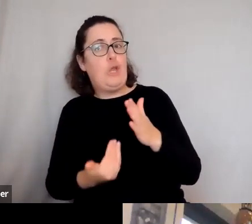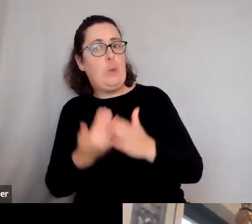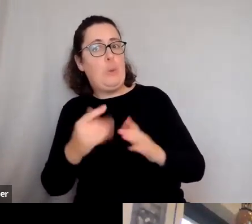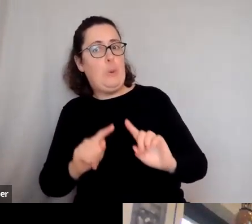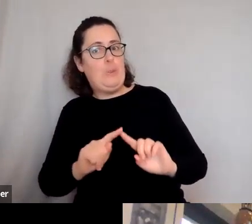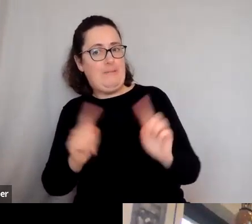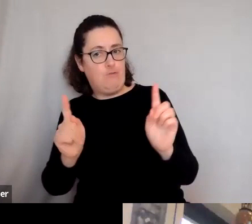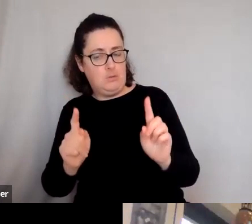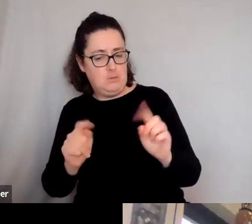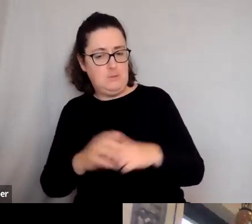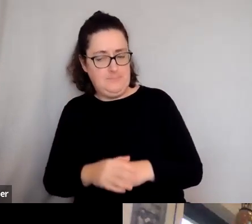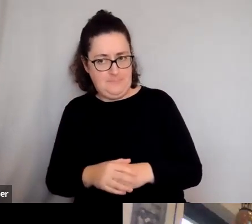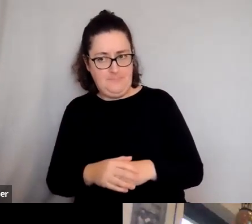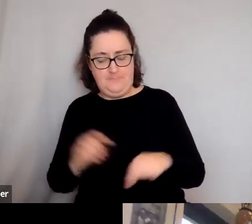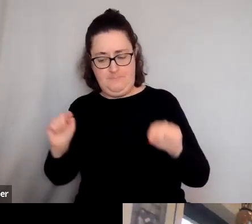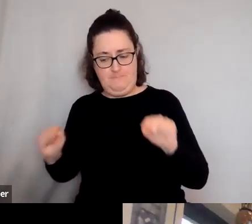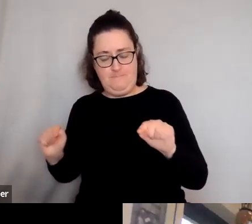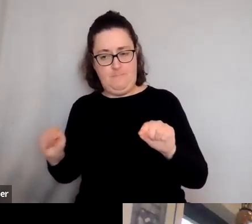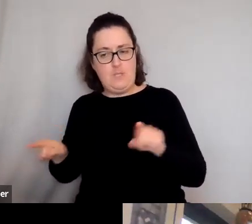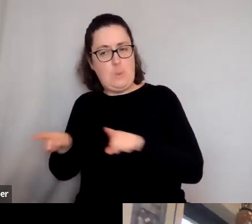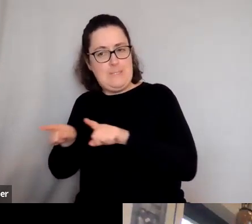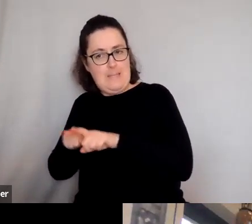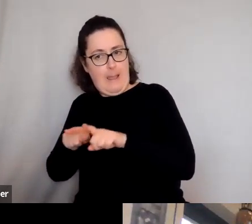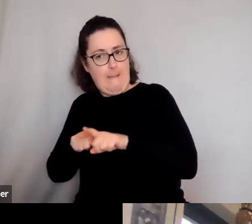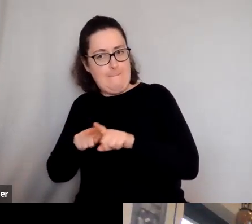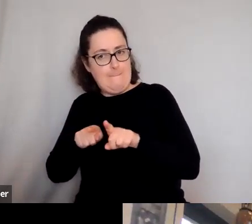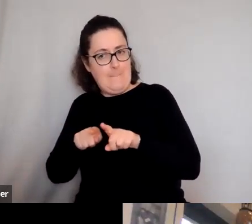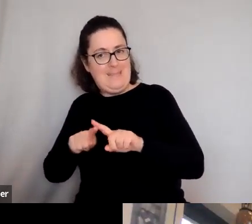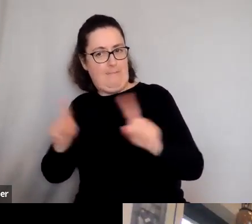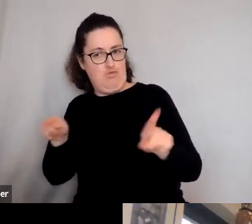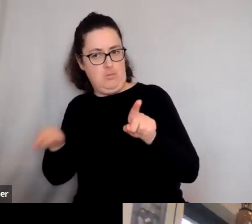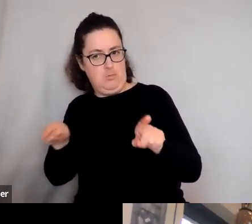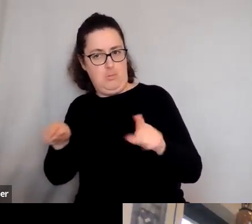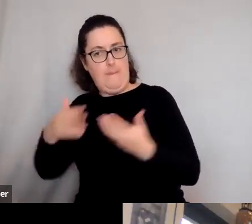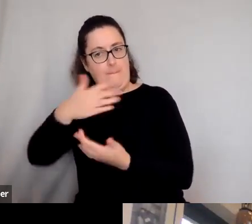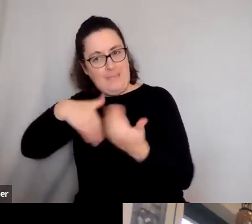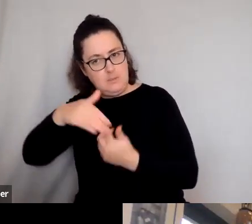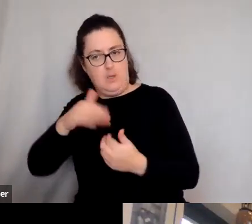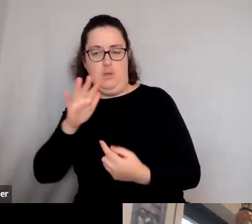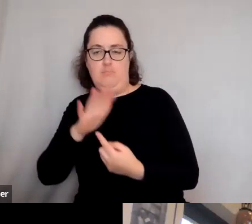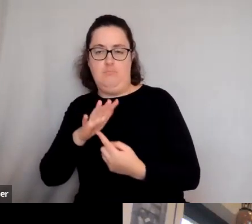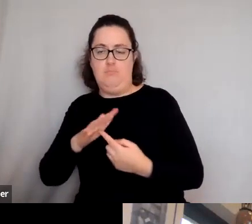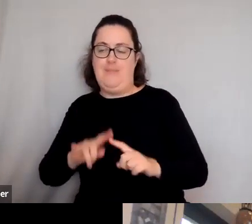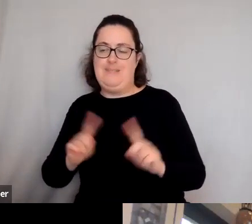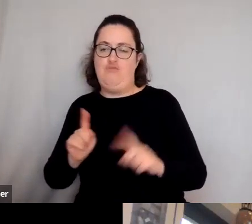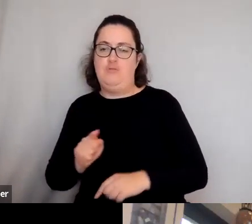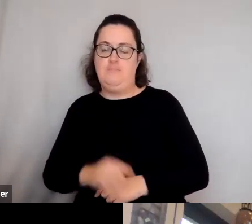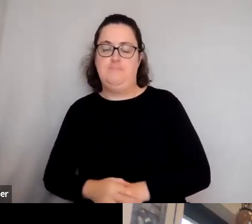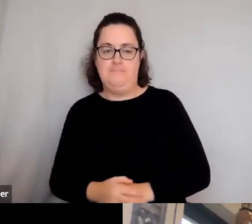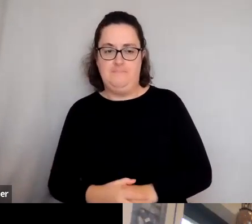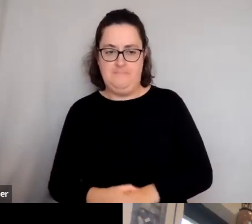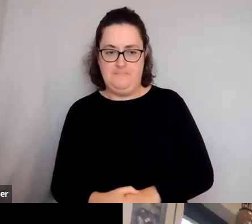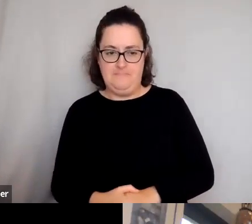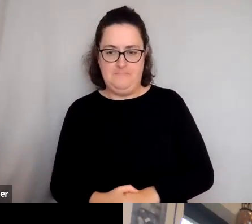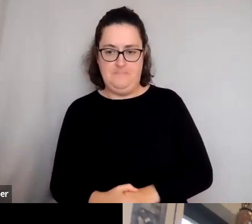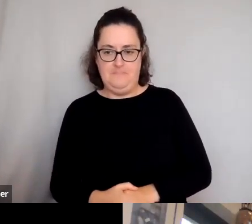combination of sameness and difference, which I think is really important. And that actually brings it, so obviously